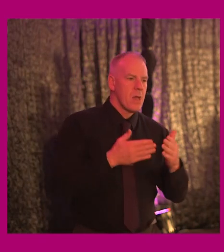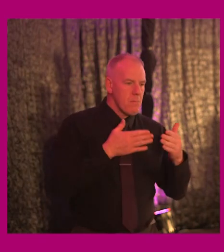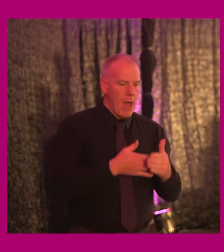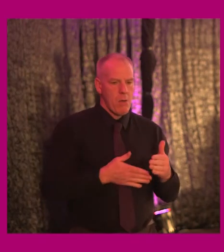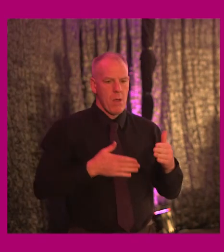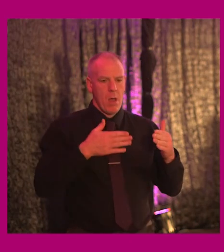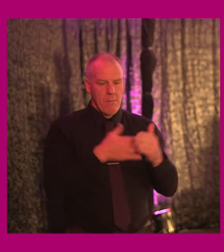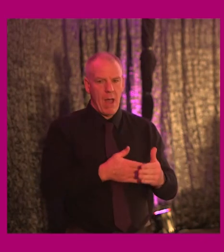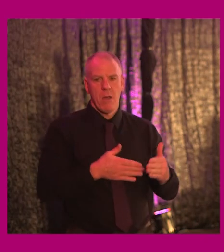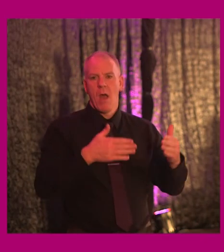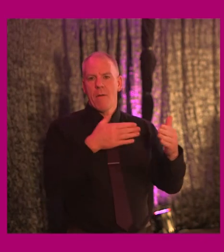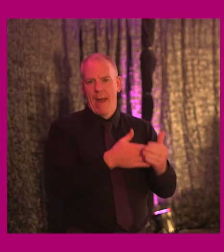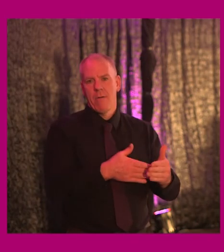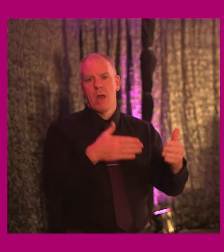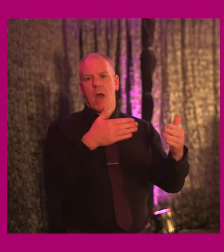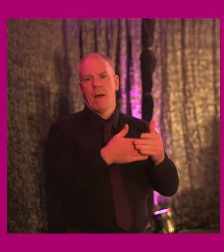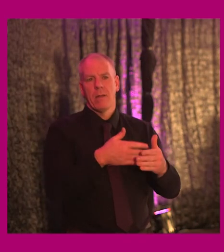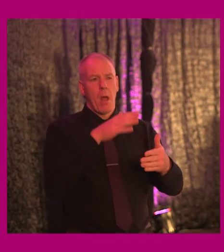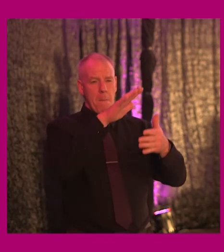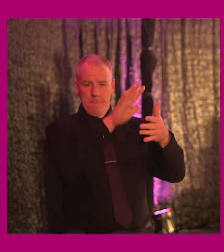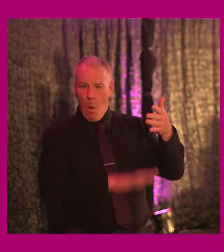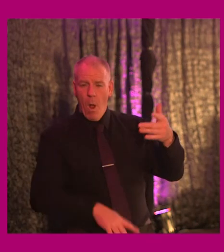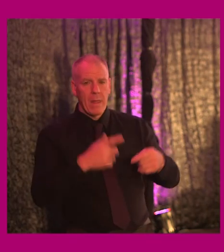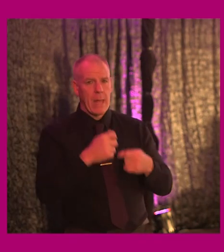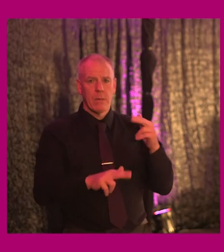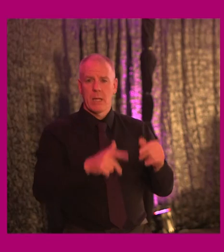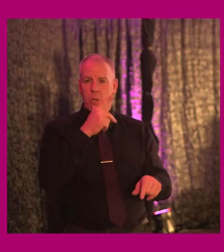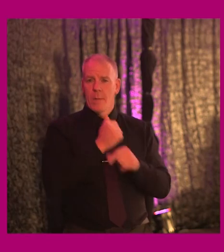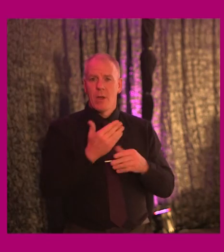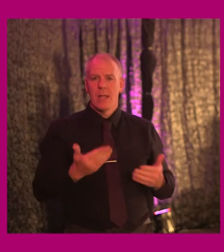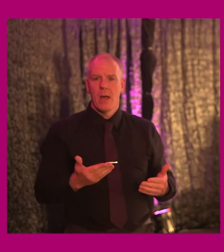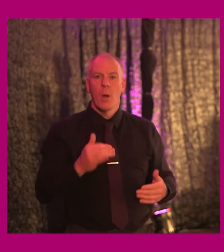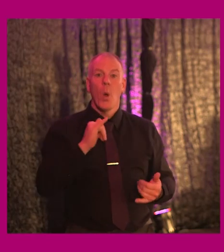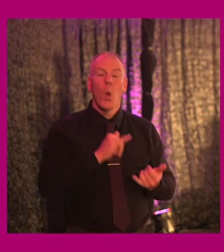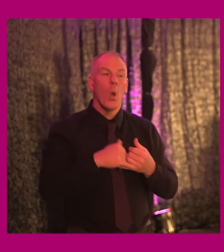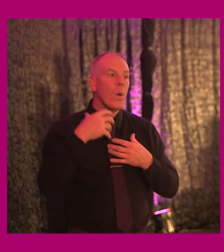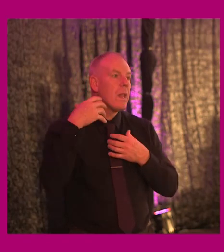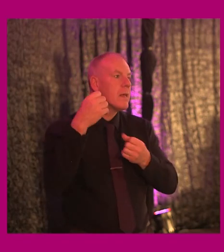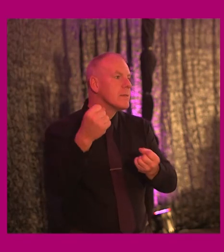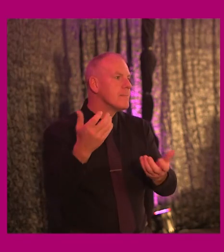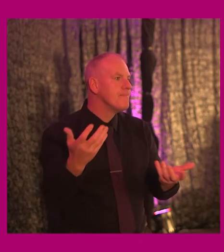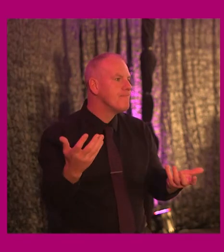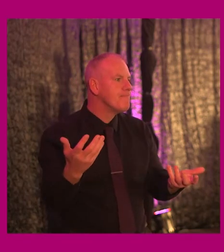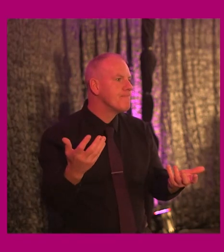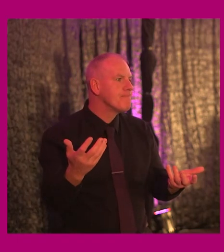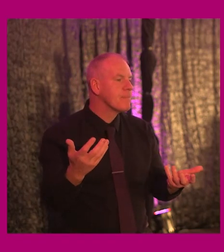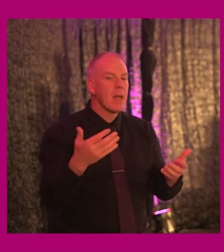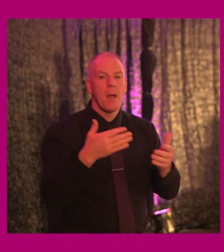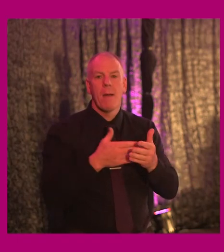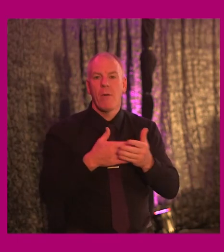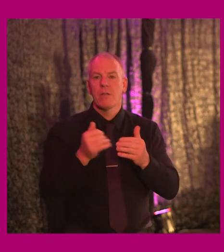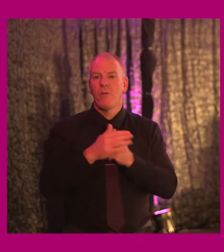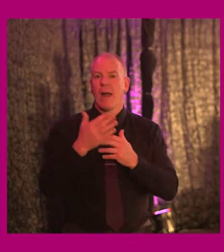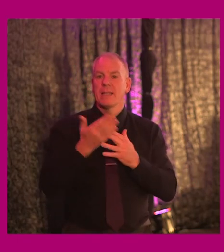is far longer than can be covered here. But who is listening? Barriers to accessible transport